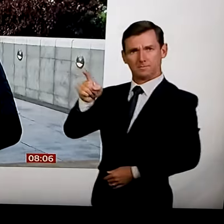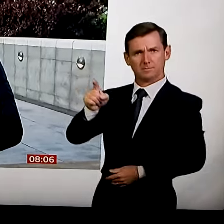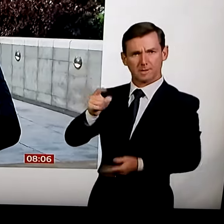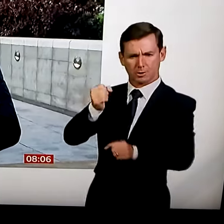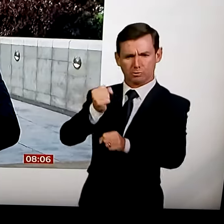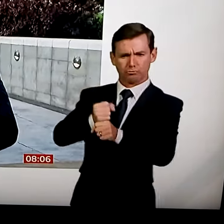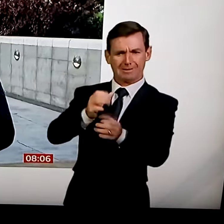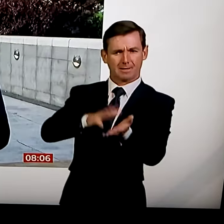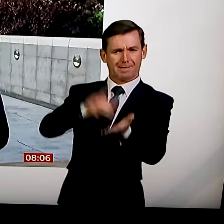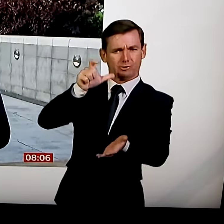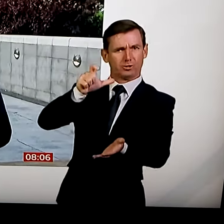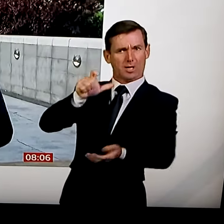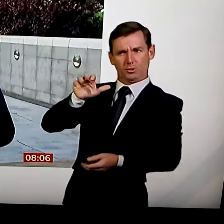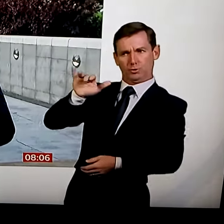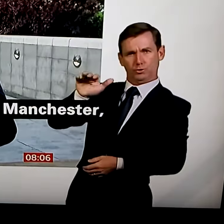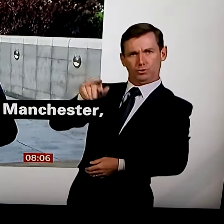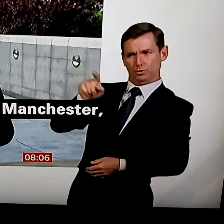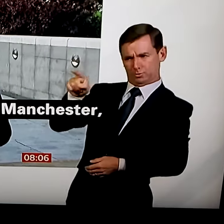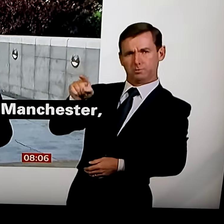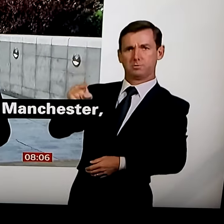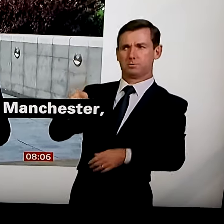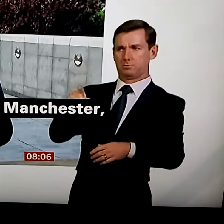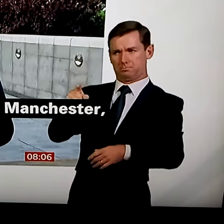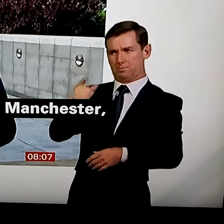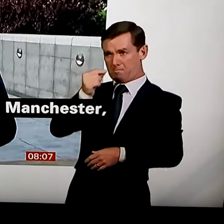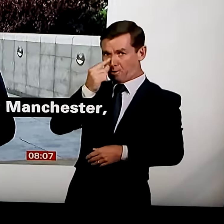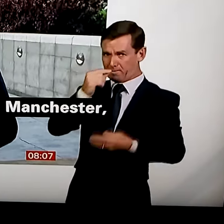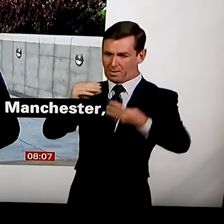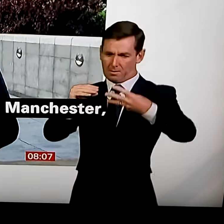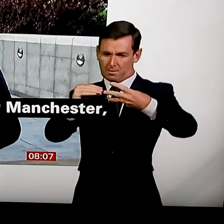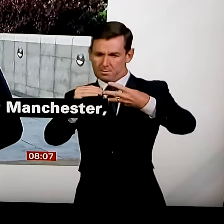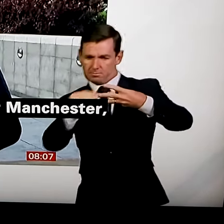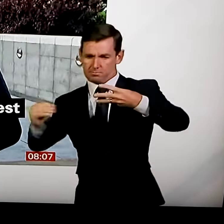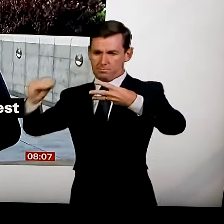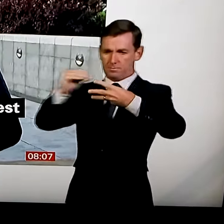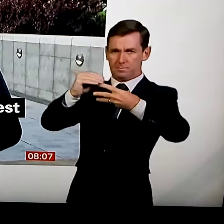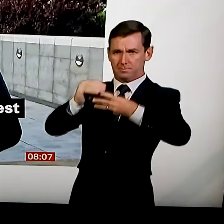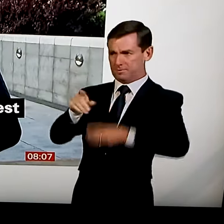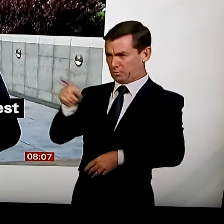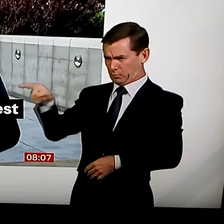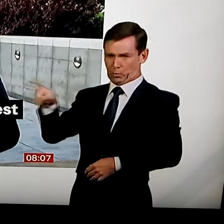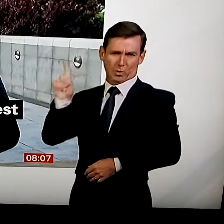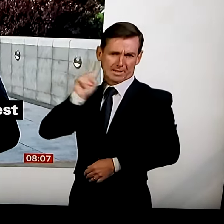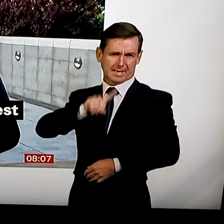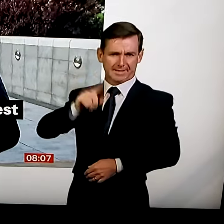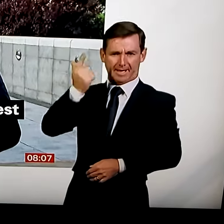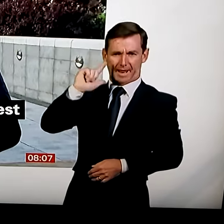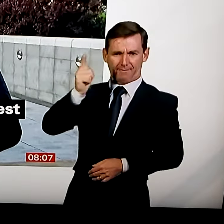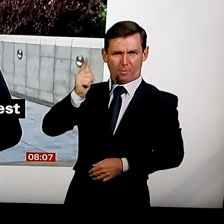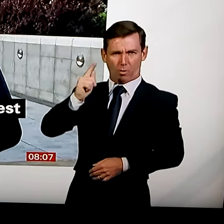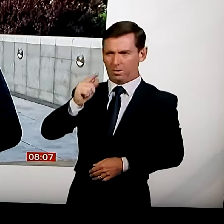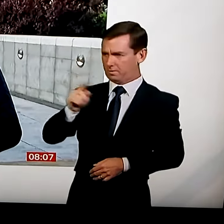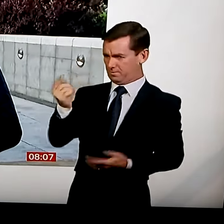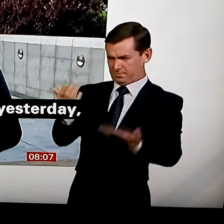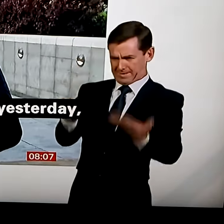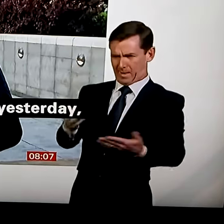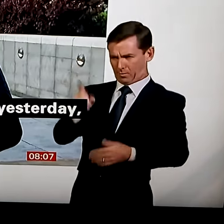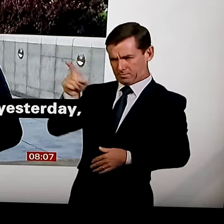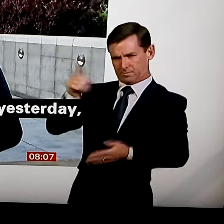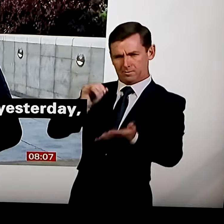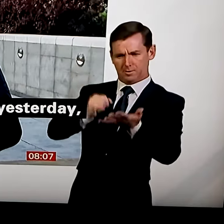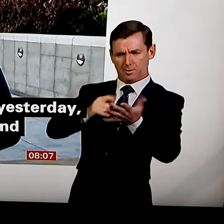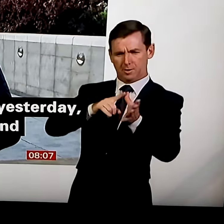...the highest level of the system. Dan, yesterday you were at the of the today, and you were at the of the of the third time.